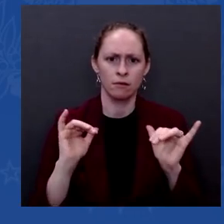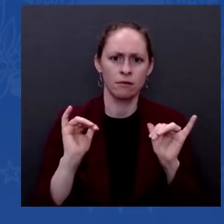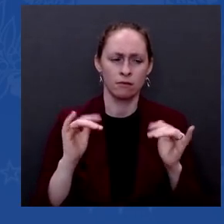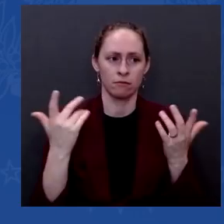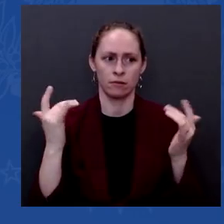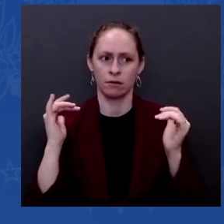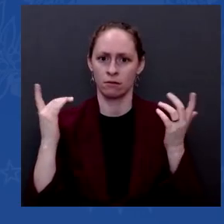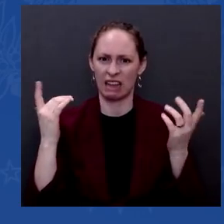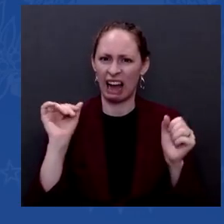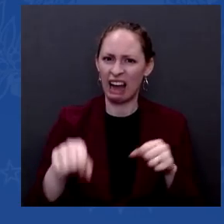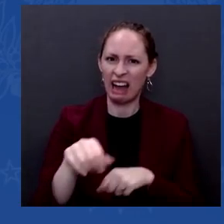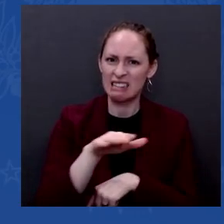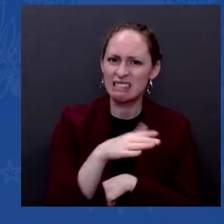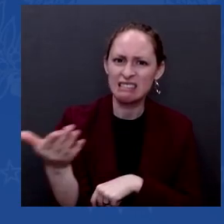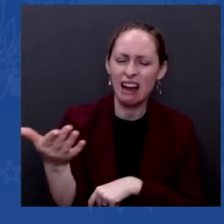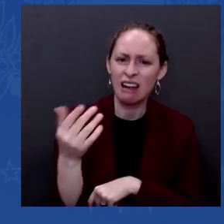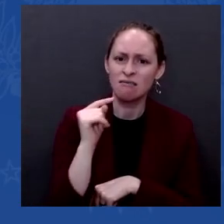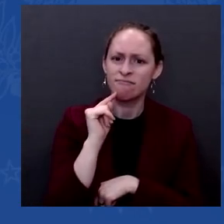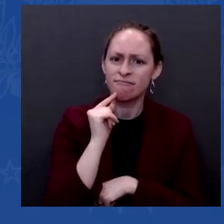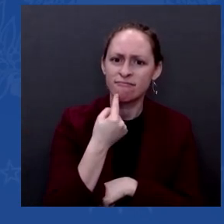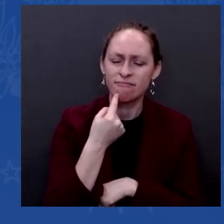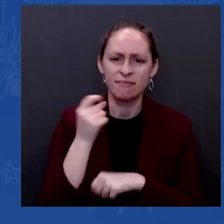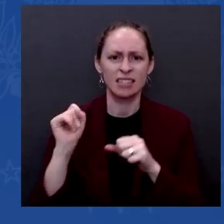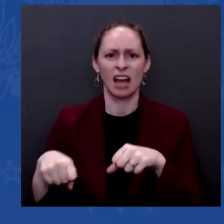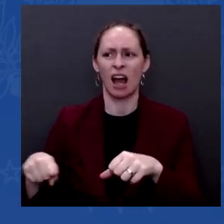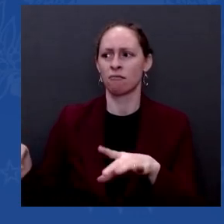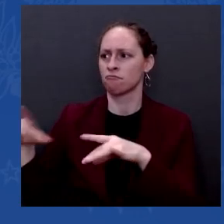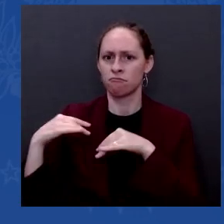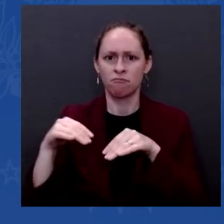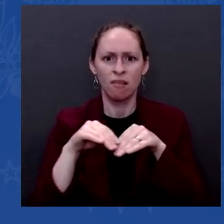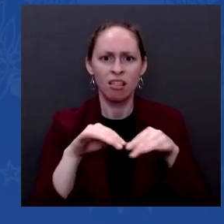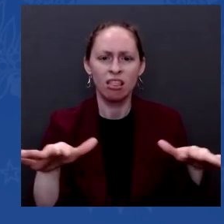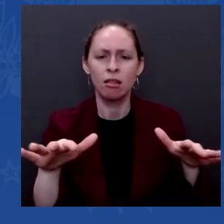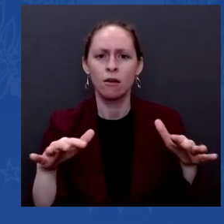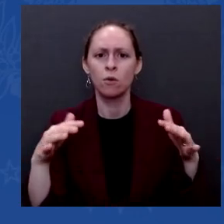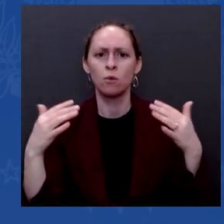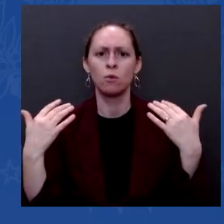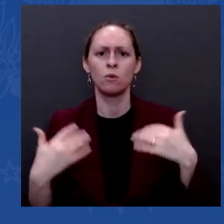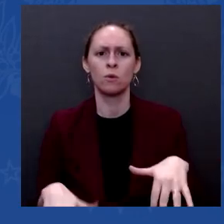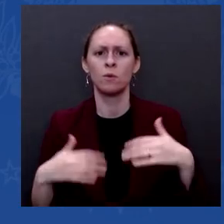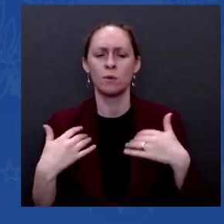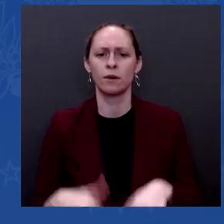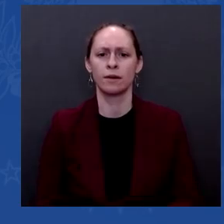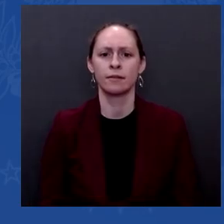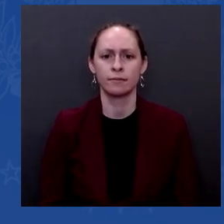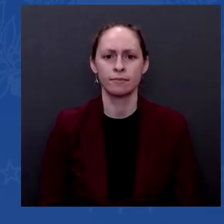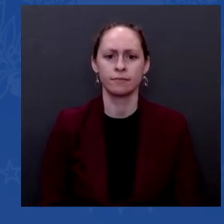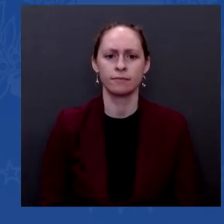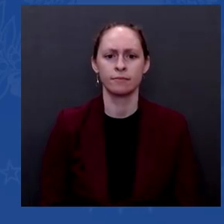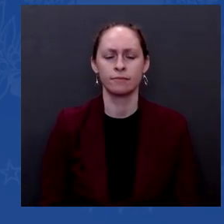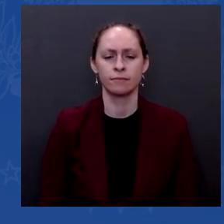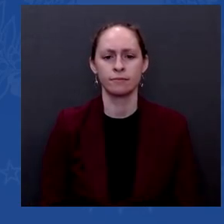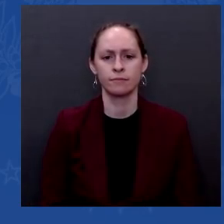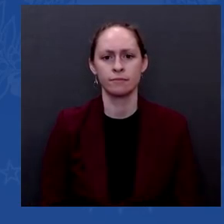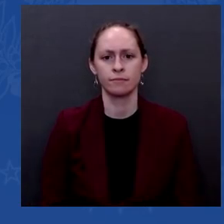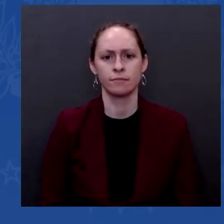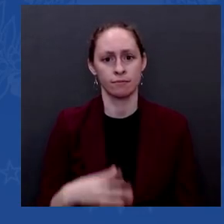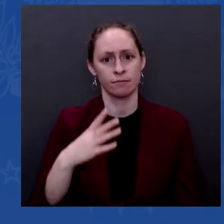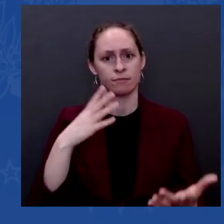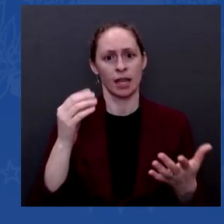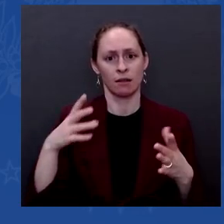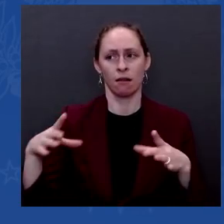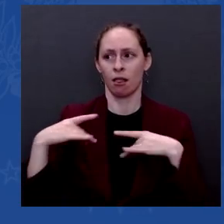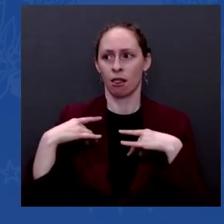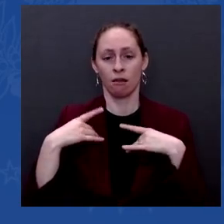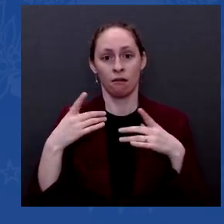It's the nature of the way diseases spread. We're going to learn about it in a lot of other areas, this is not just COVID